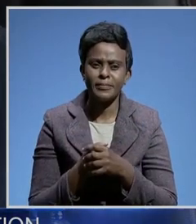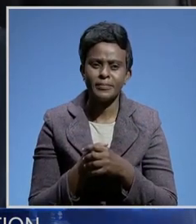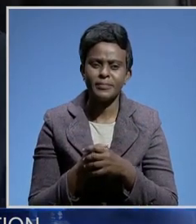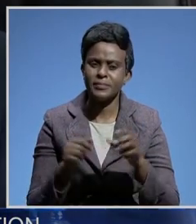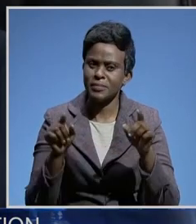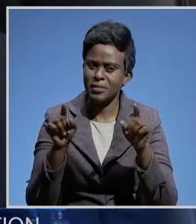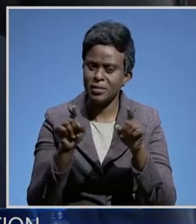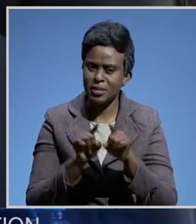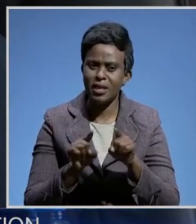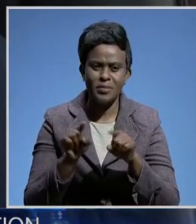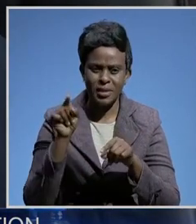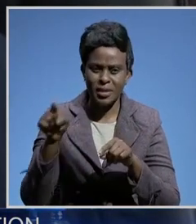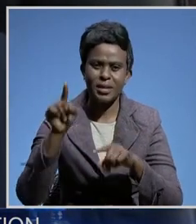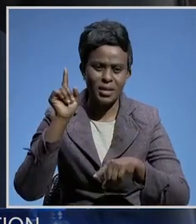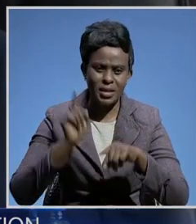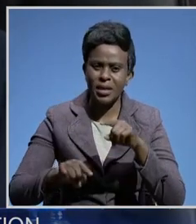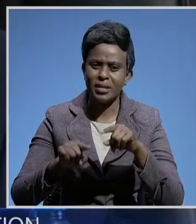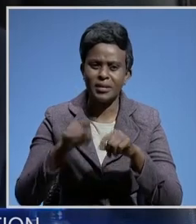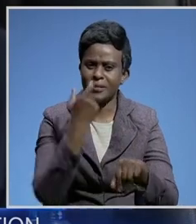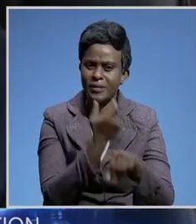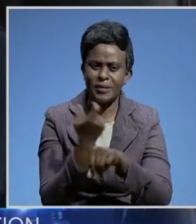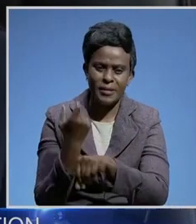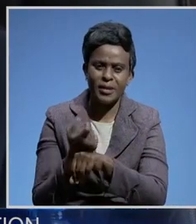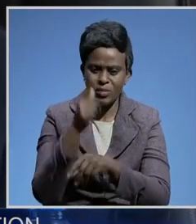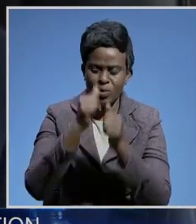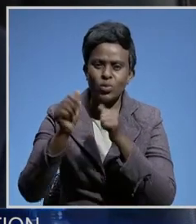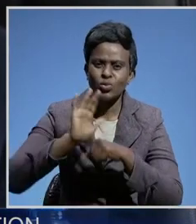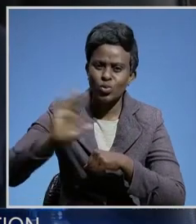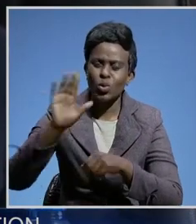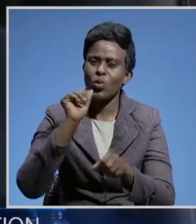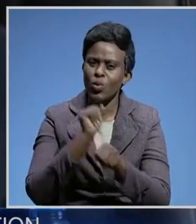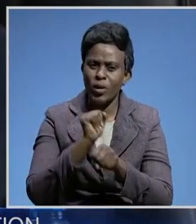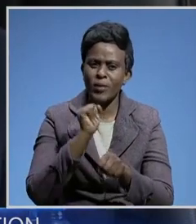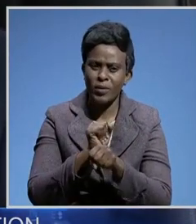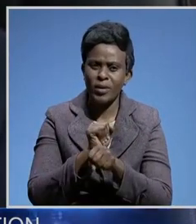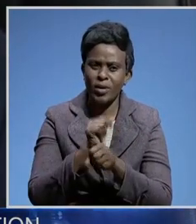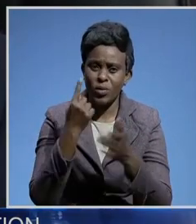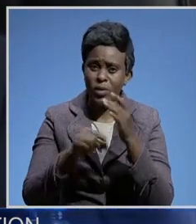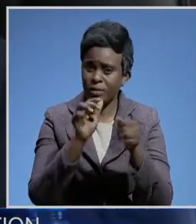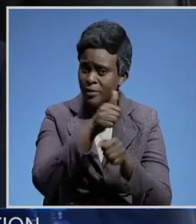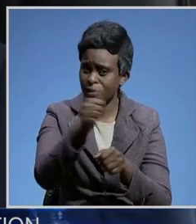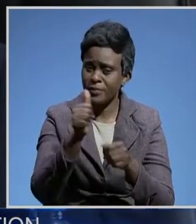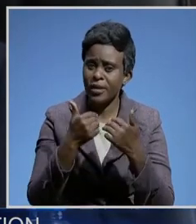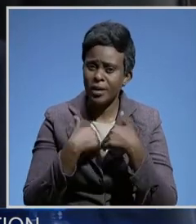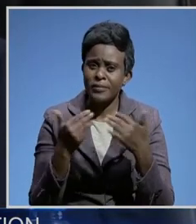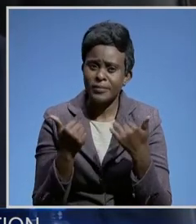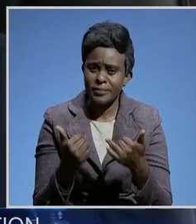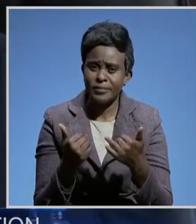serious struggle because of the kind of work that you are involved in.